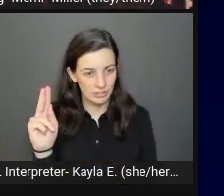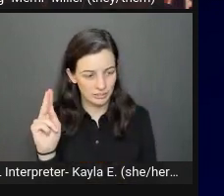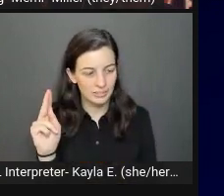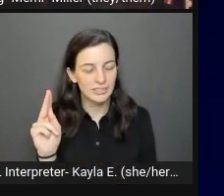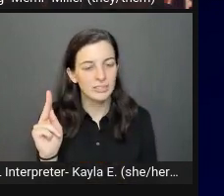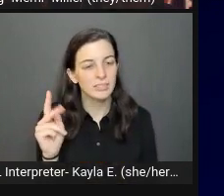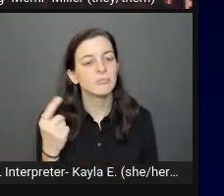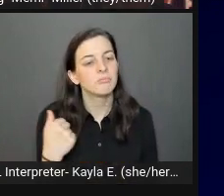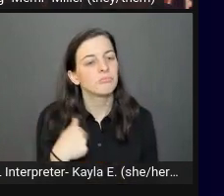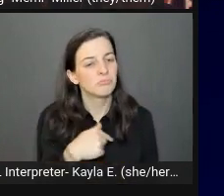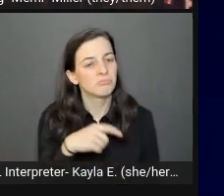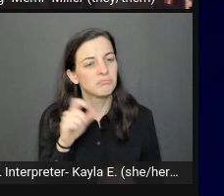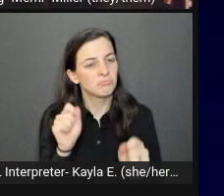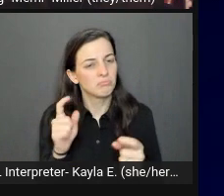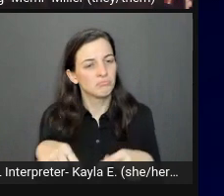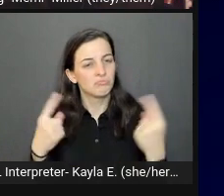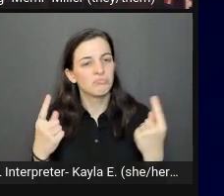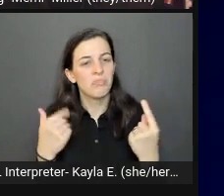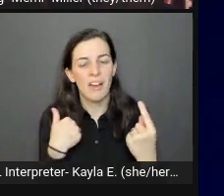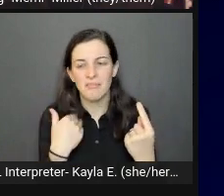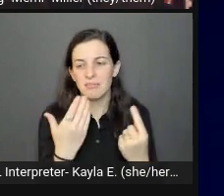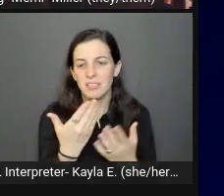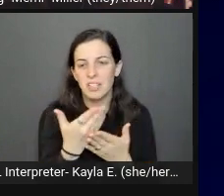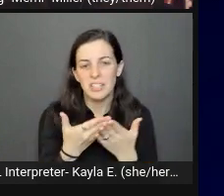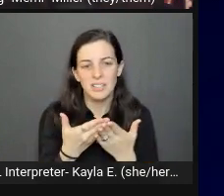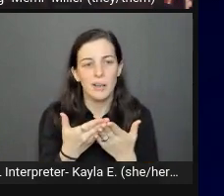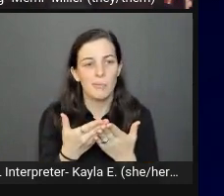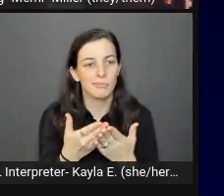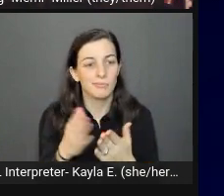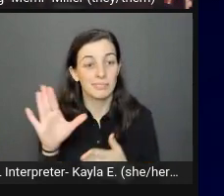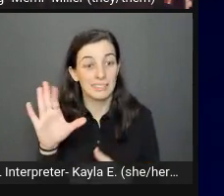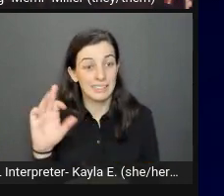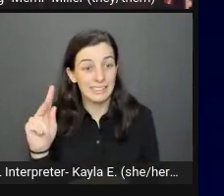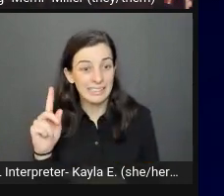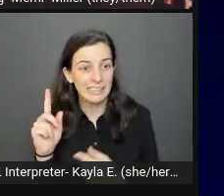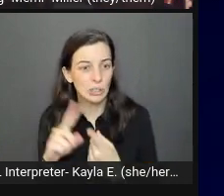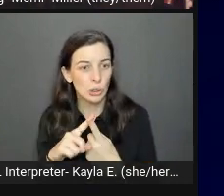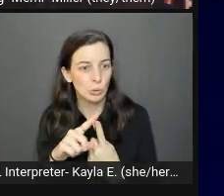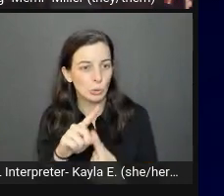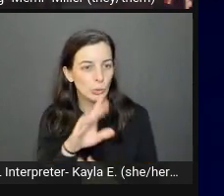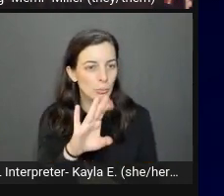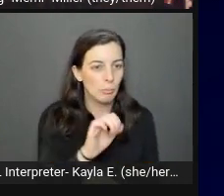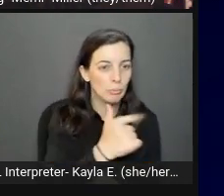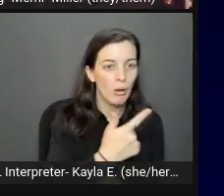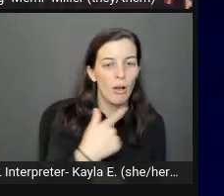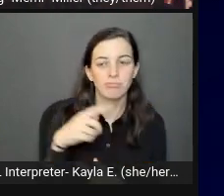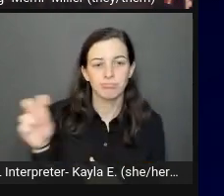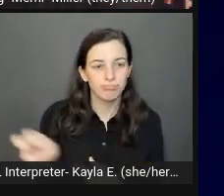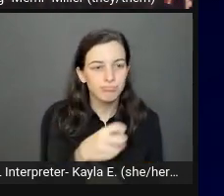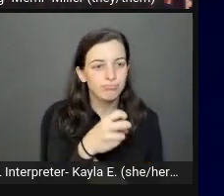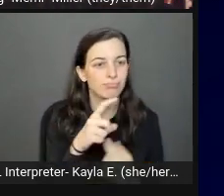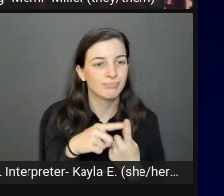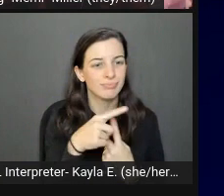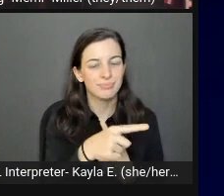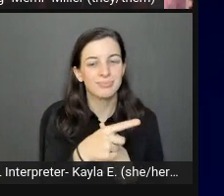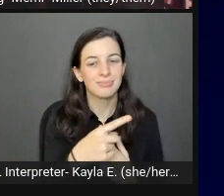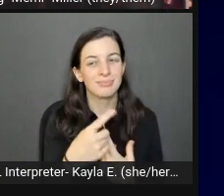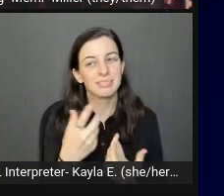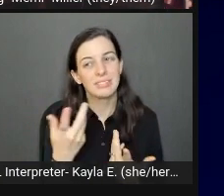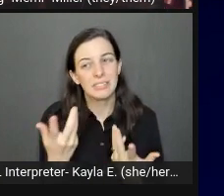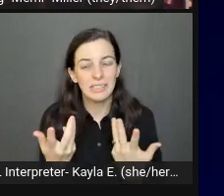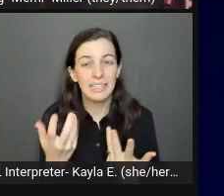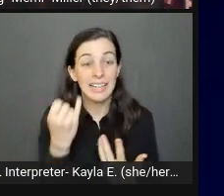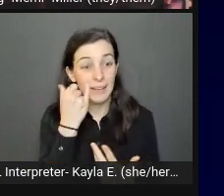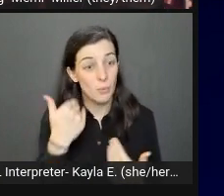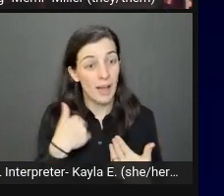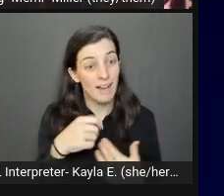be made even if the image also links to the blog post. It can be the image's alt text if there is an alternative clearly